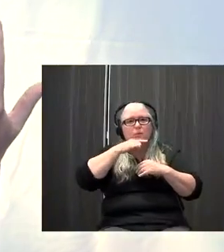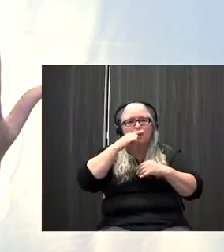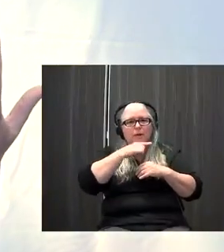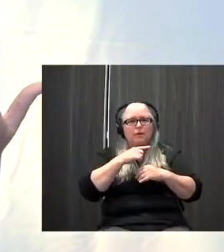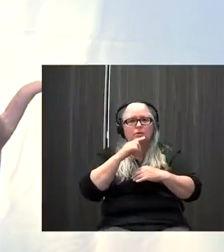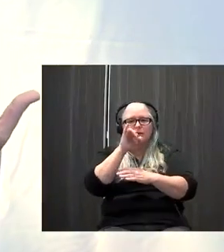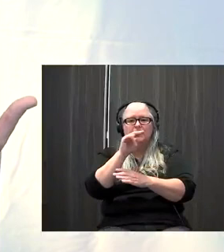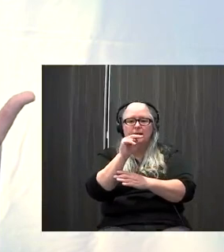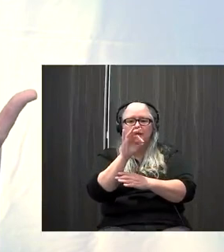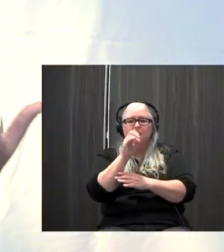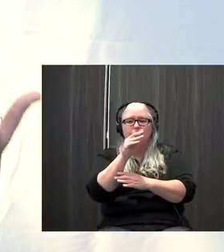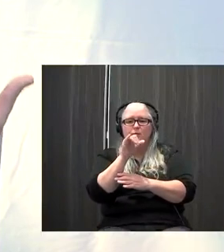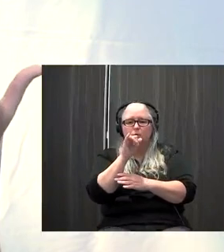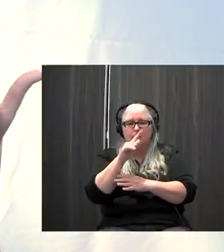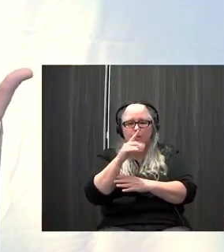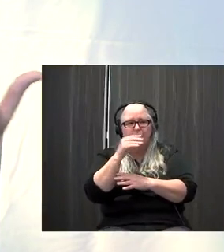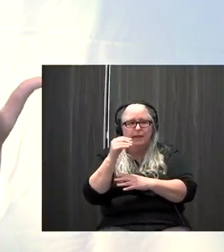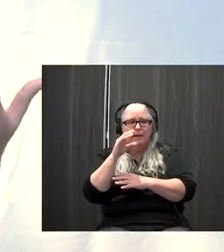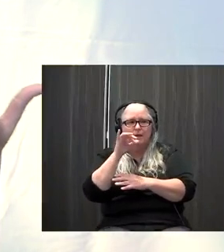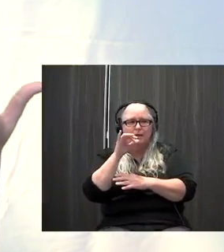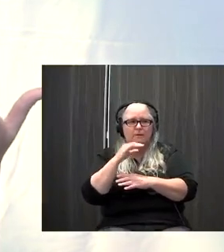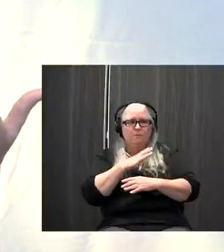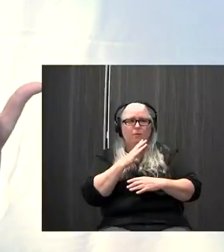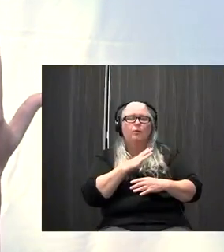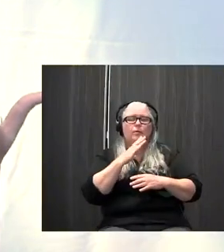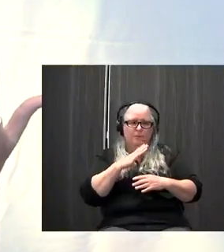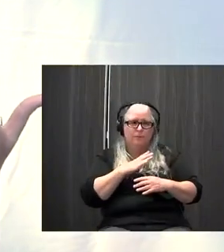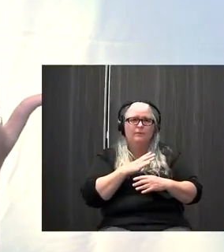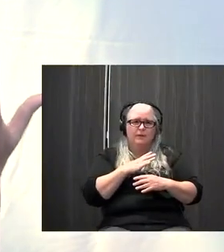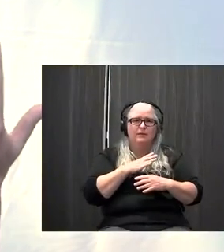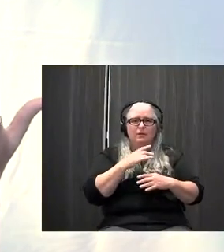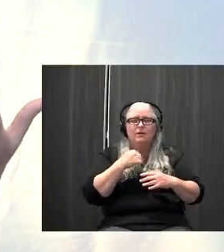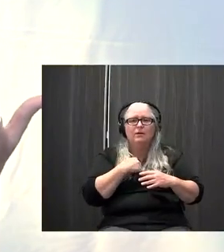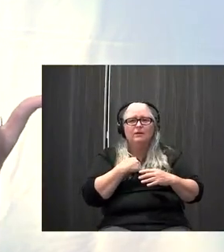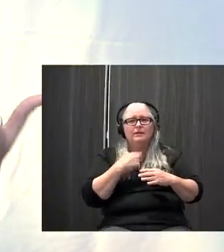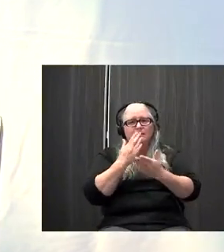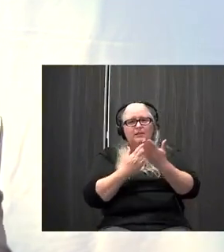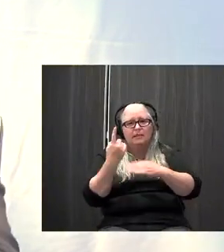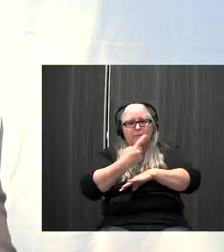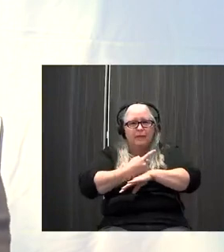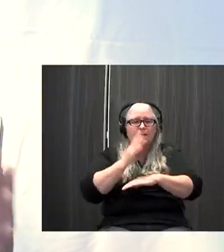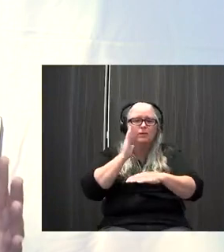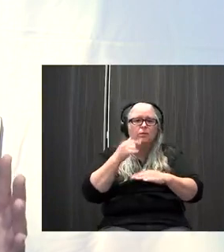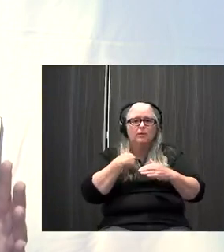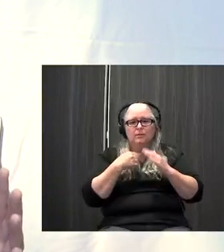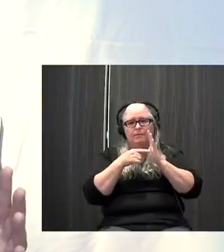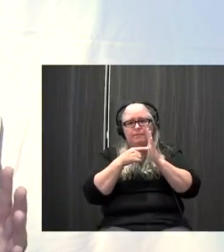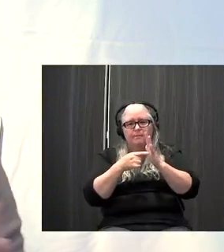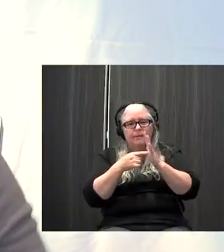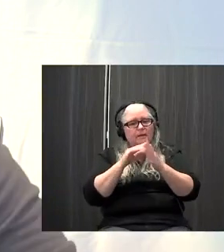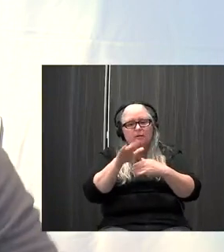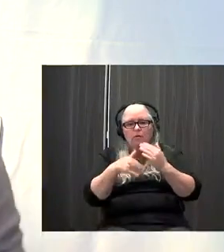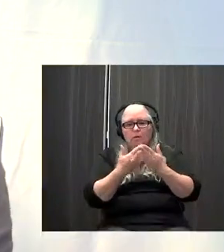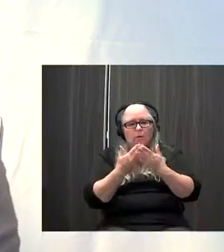and a seated meditation as a formal, because there's some days when they're going to resonate more with one versus the other. They all get you to the same